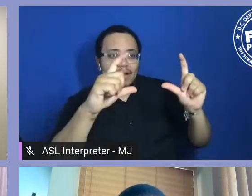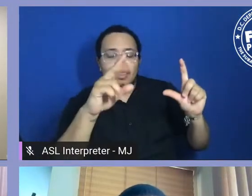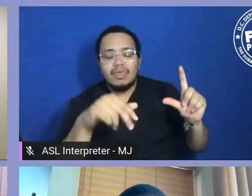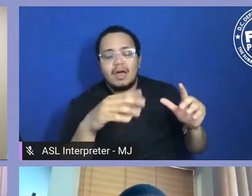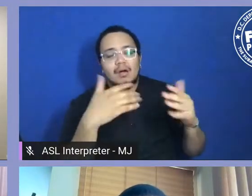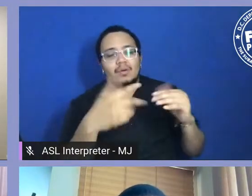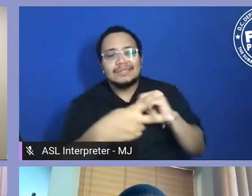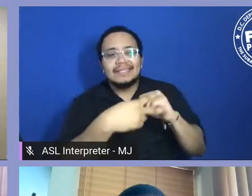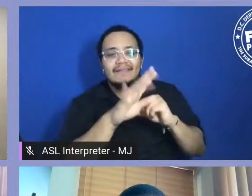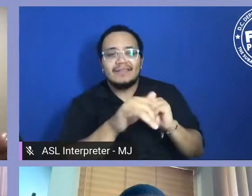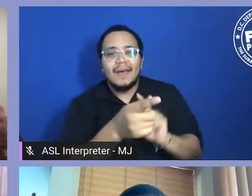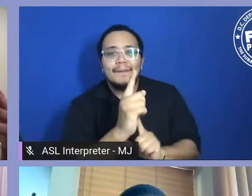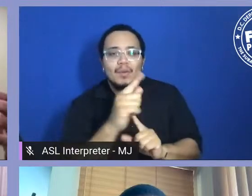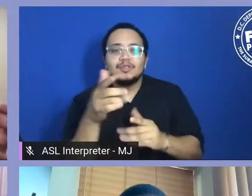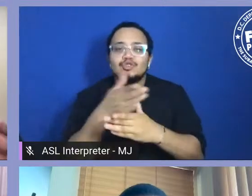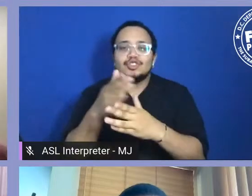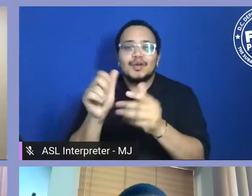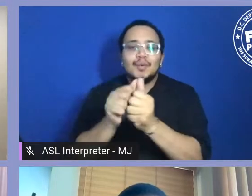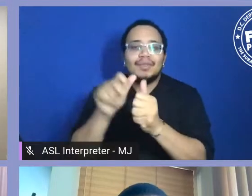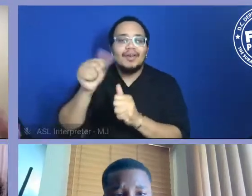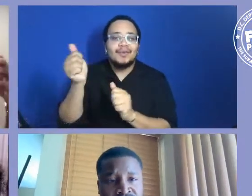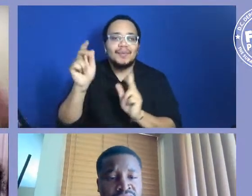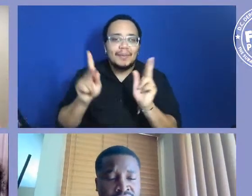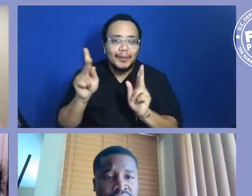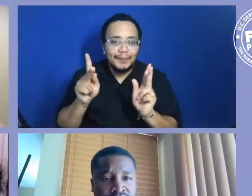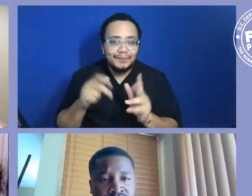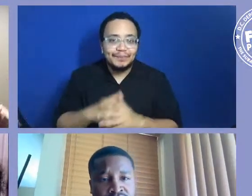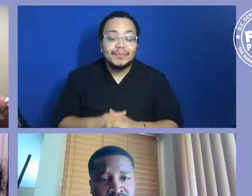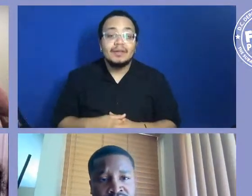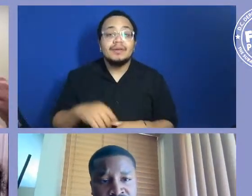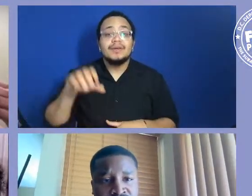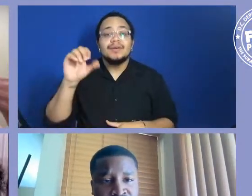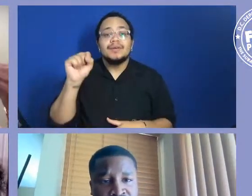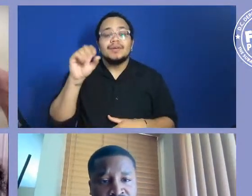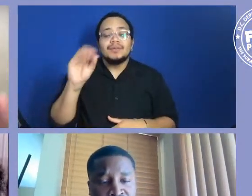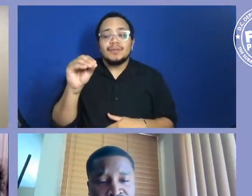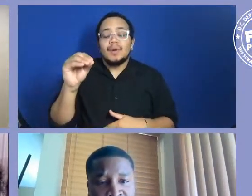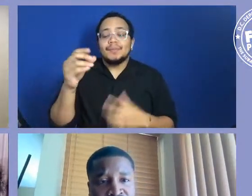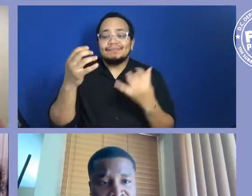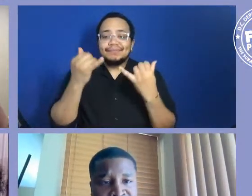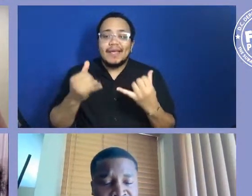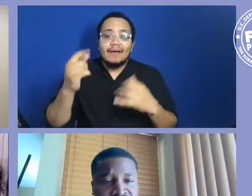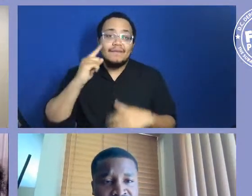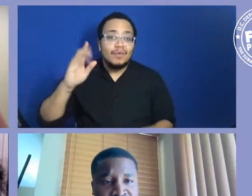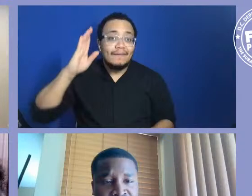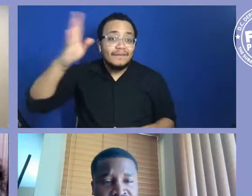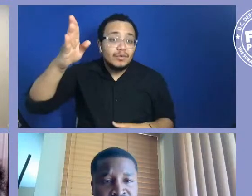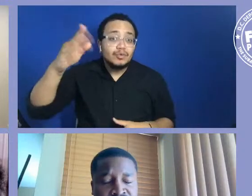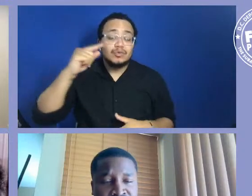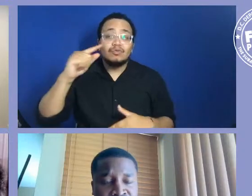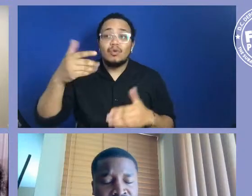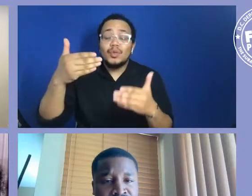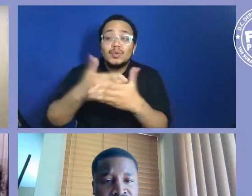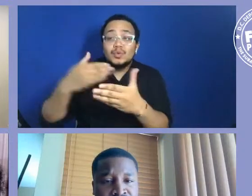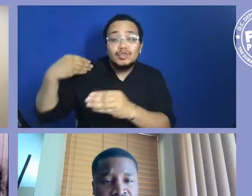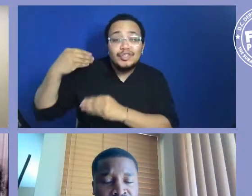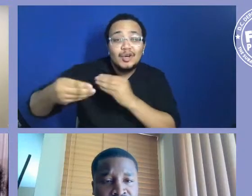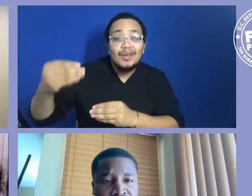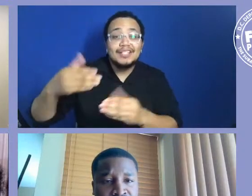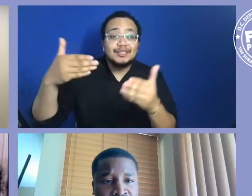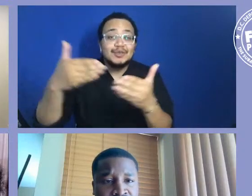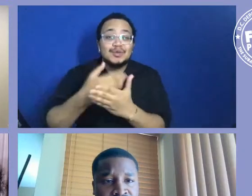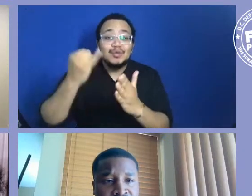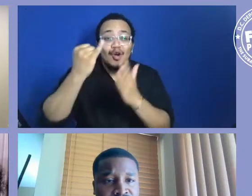pivot back to kind of that Black Broadway era? How do we encourage the next generation of artists to get them in a space where they find